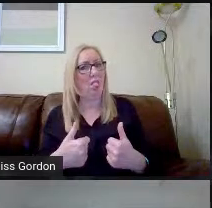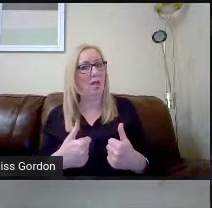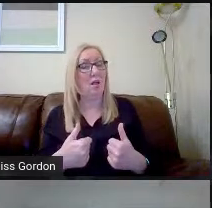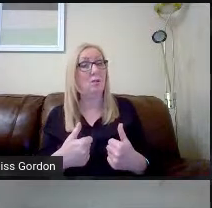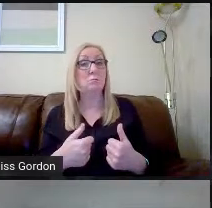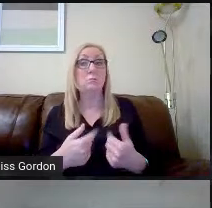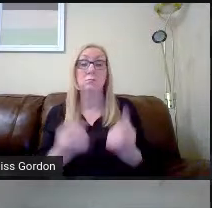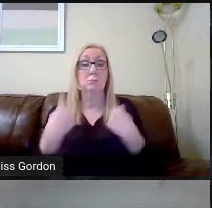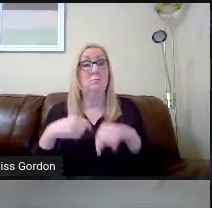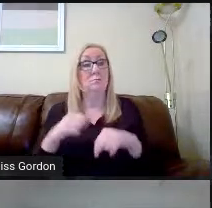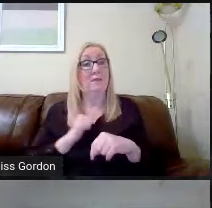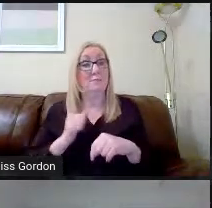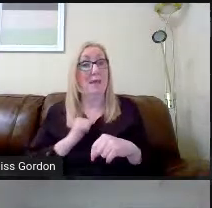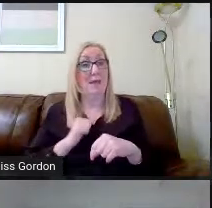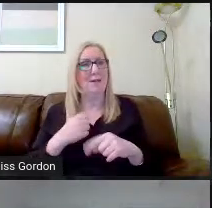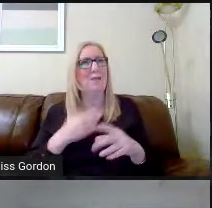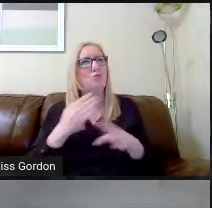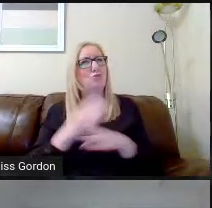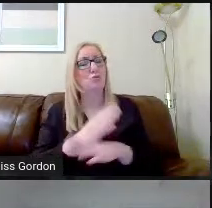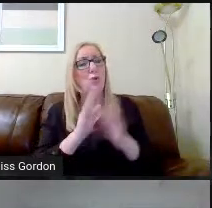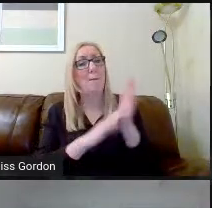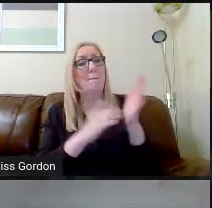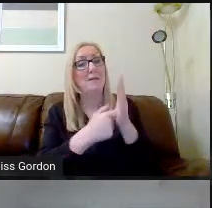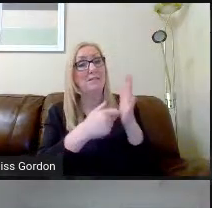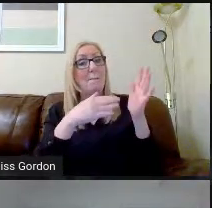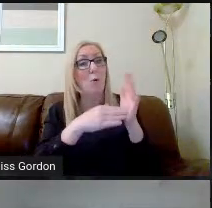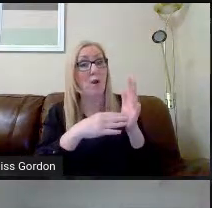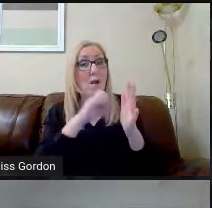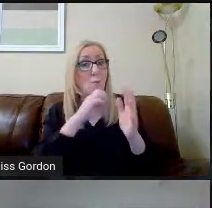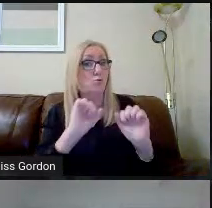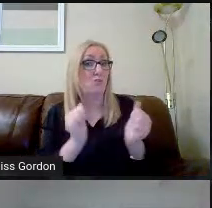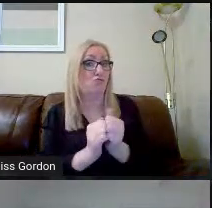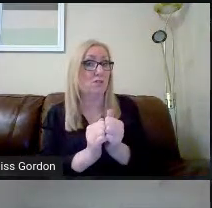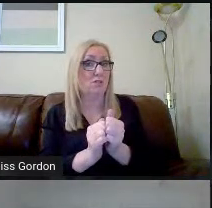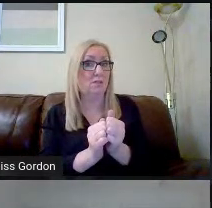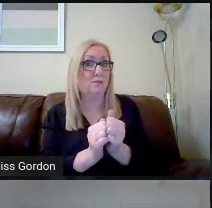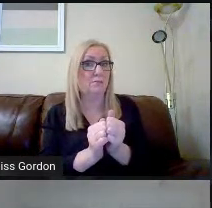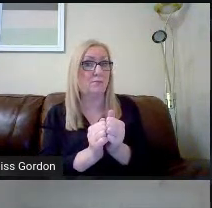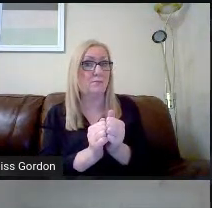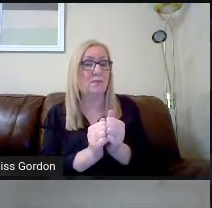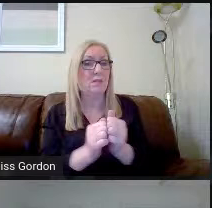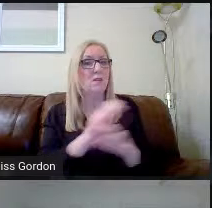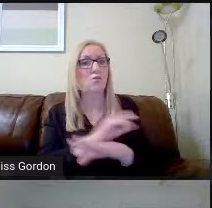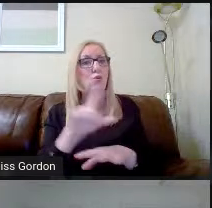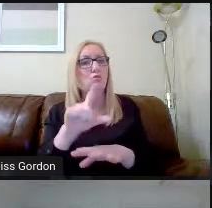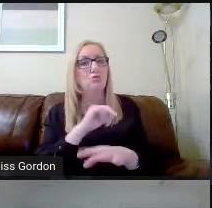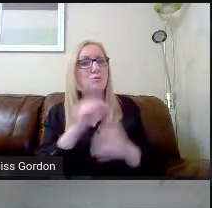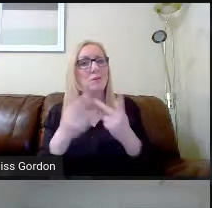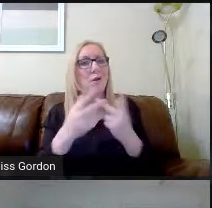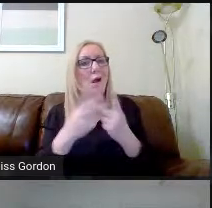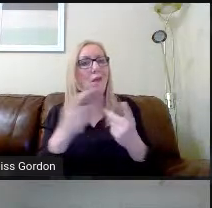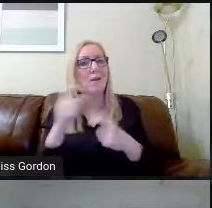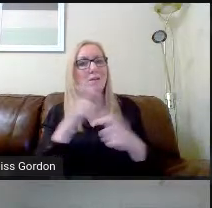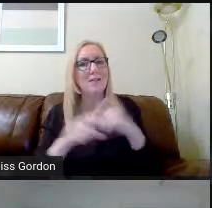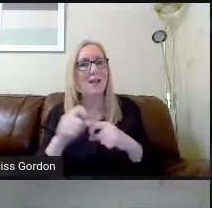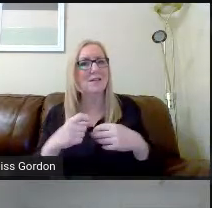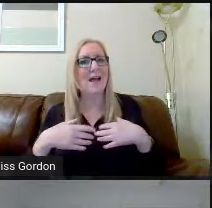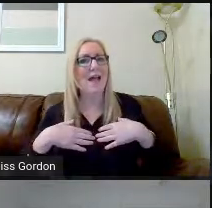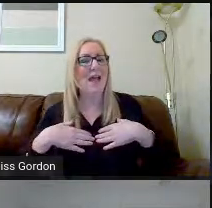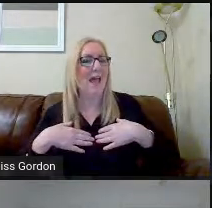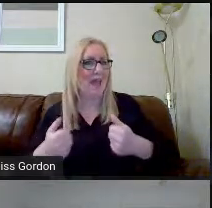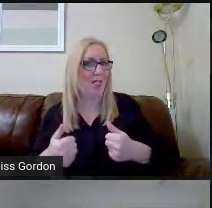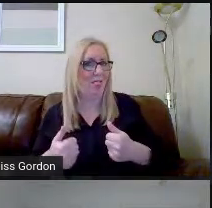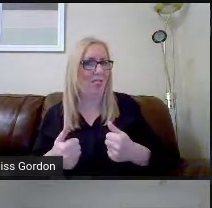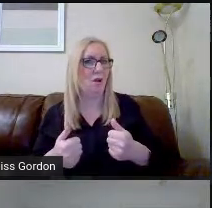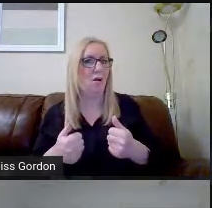is, and I'm sure Mr. Monaghan would agree, that you're not choosing any other science subject. It's health sector on its own.